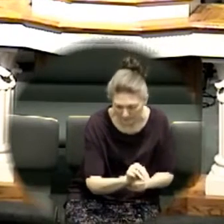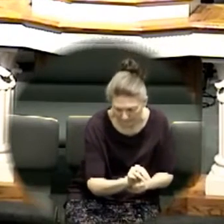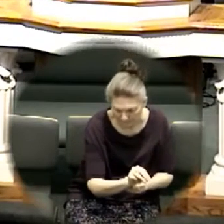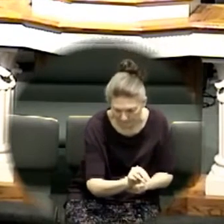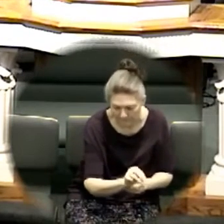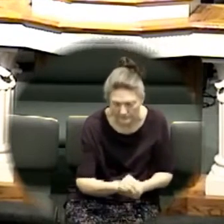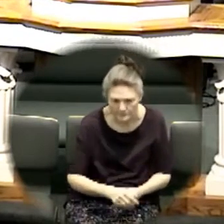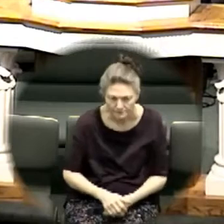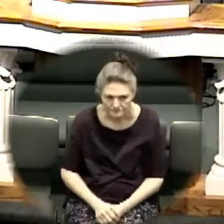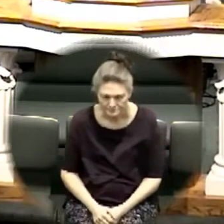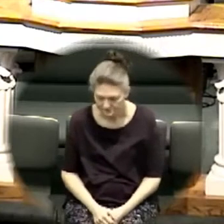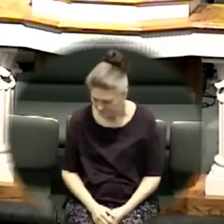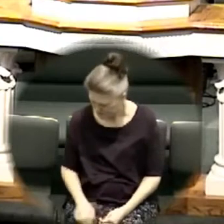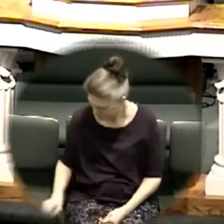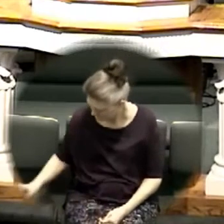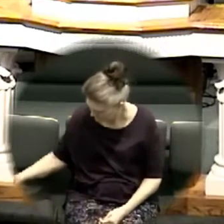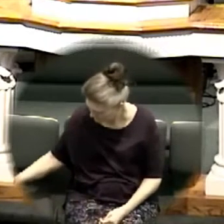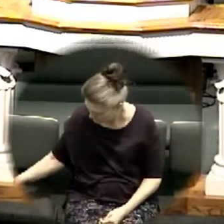and